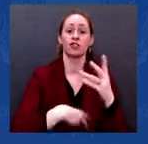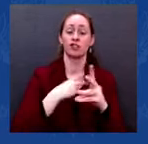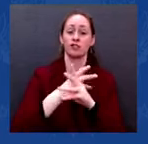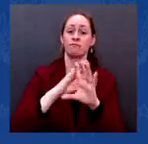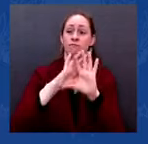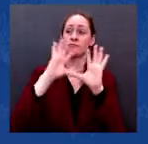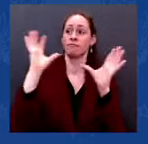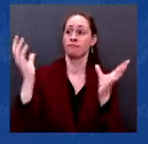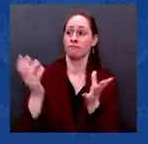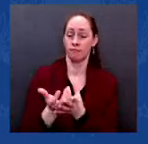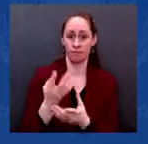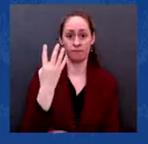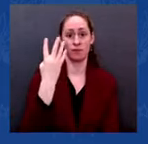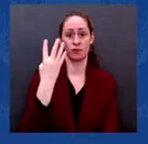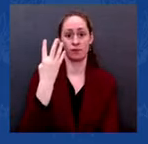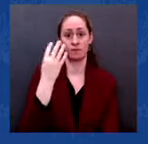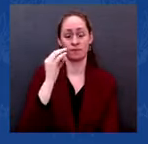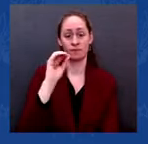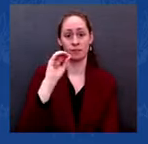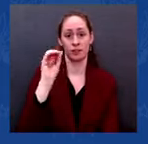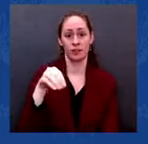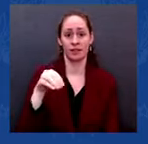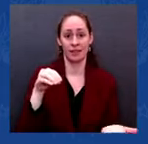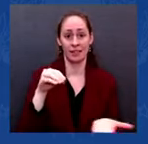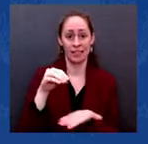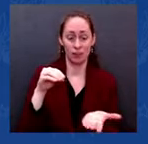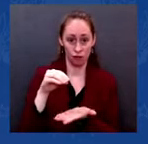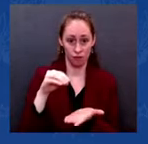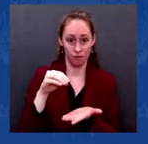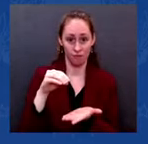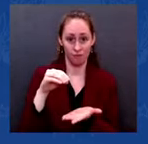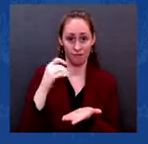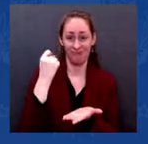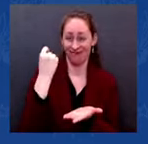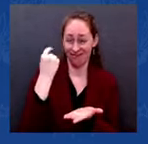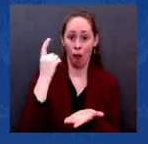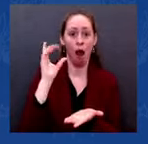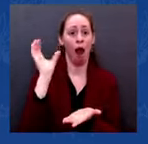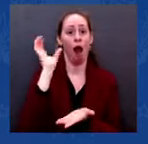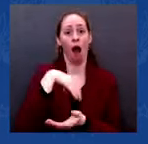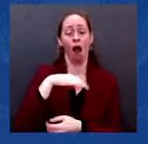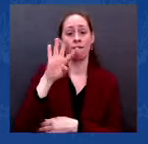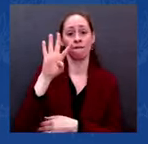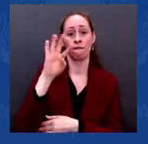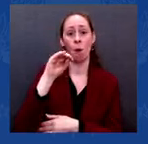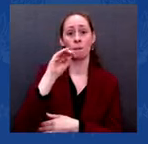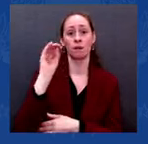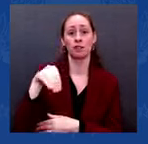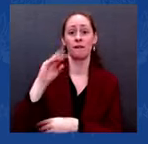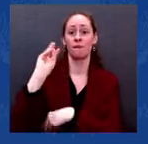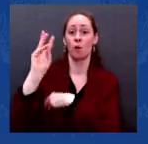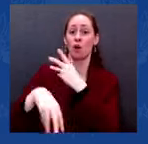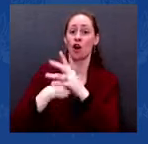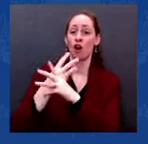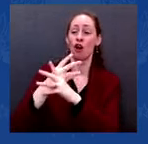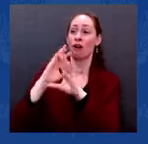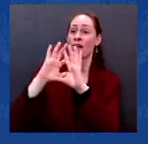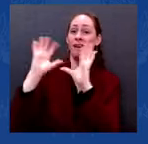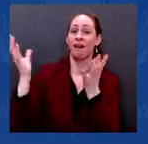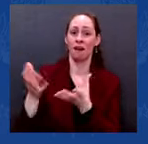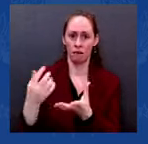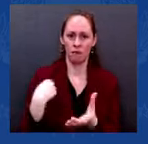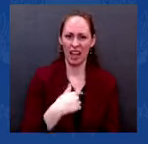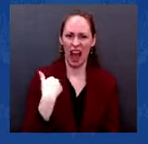That means there are more than 300 million guns circulating in the United States of America.